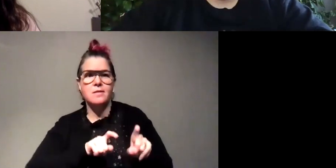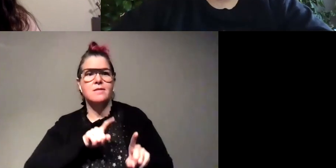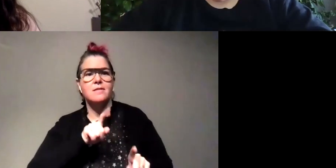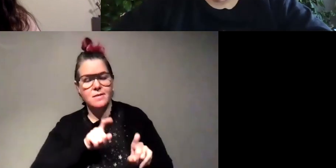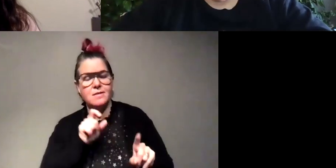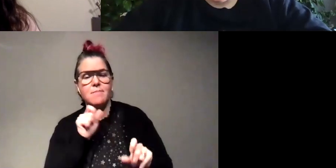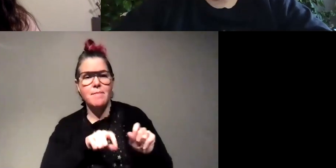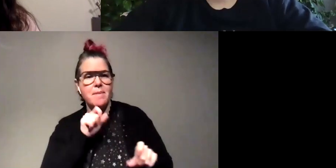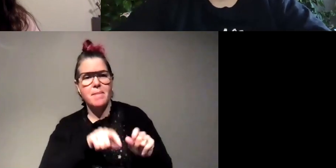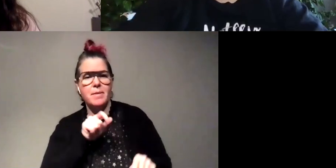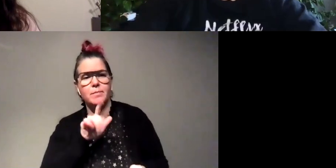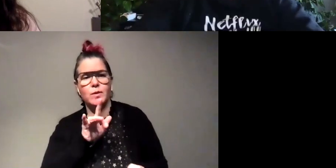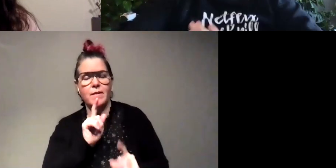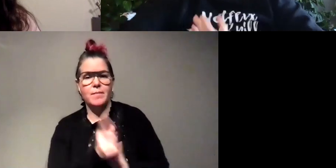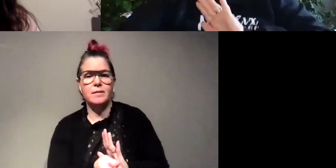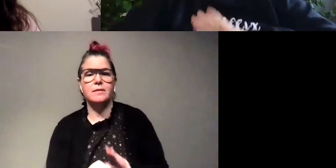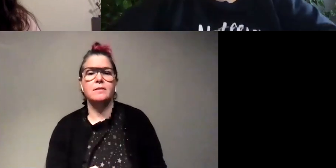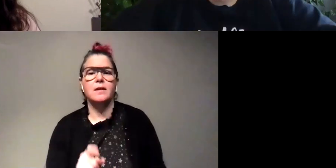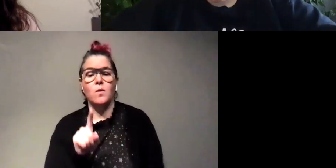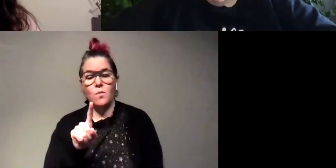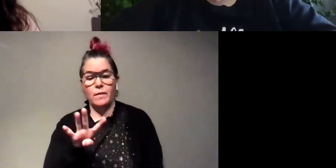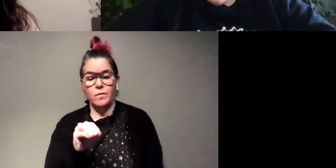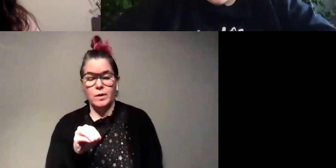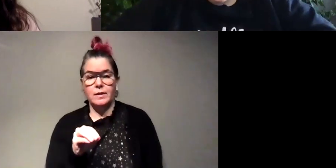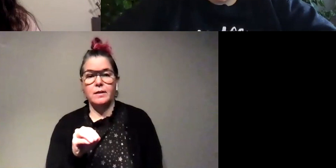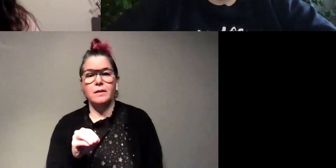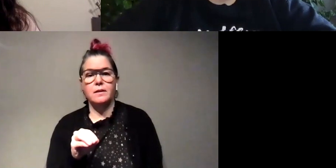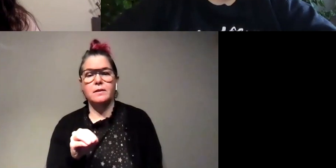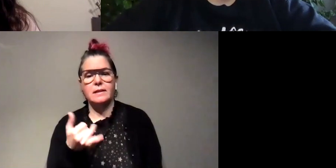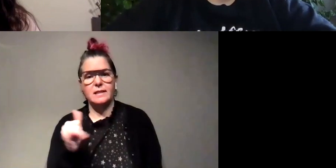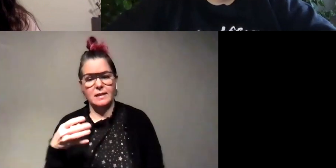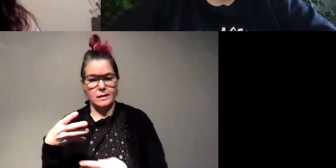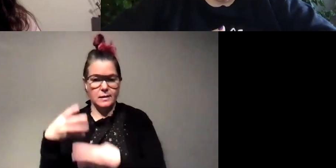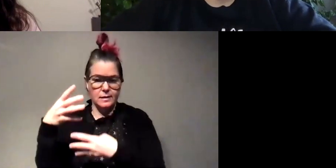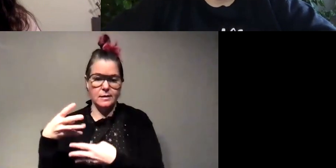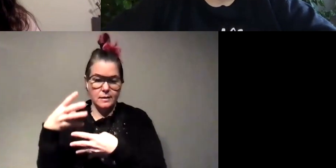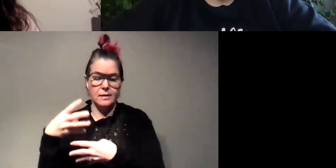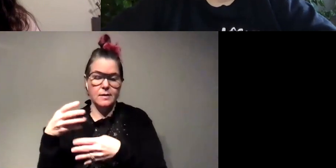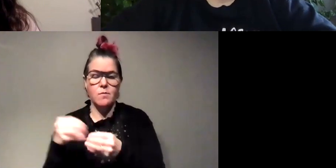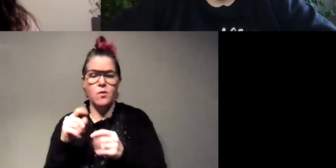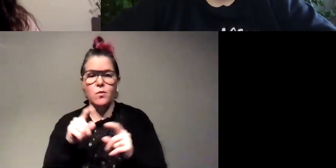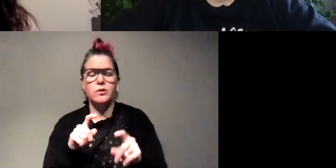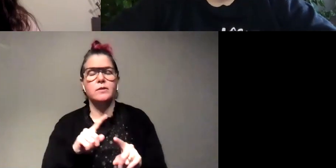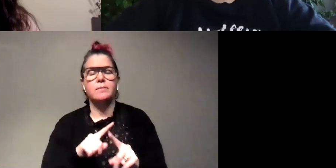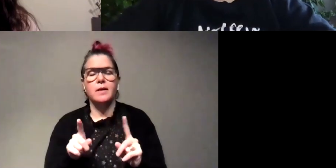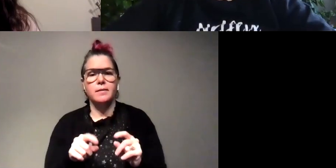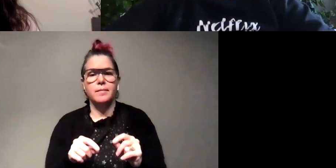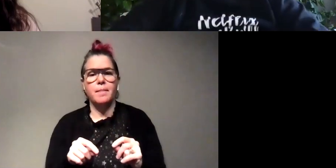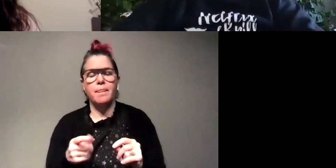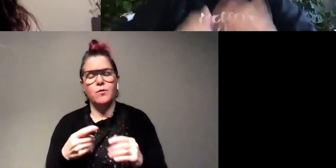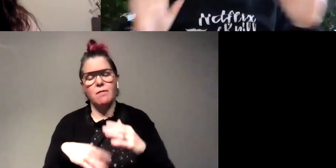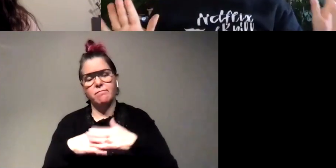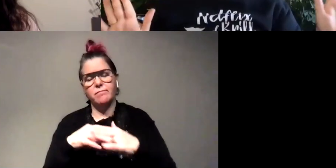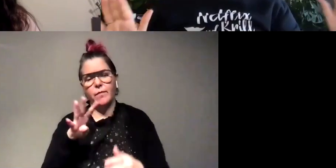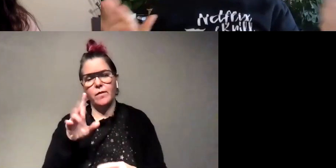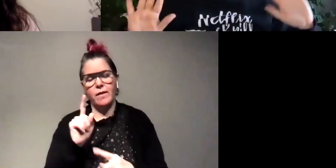fire for like 25 minutes it's now 140. um there are still questions left to be answered um but uh we try to keep these at 45